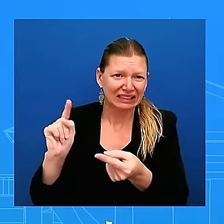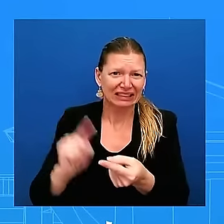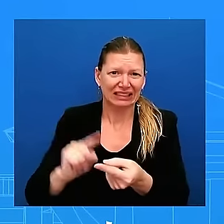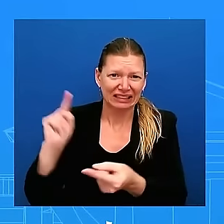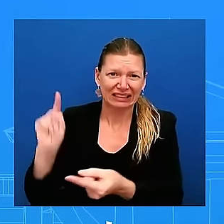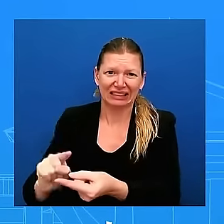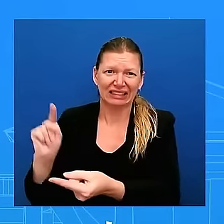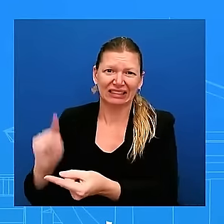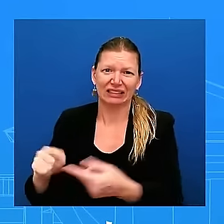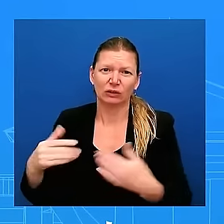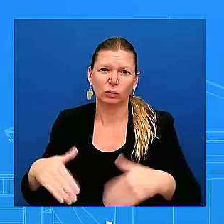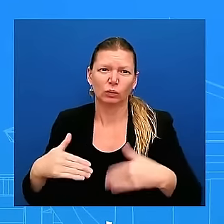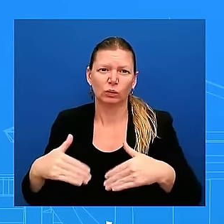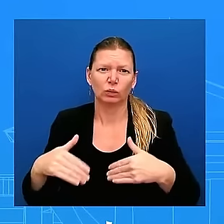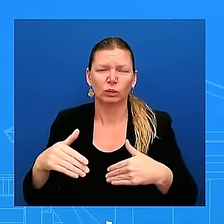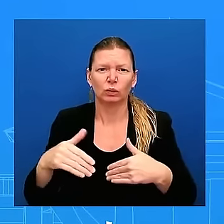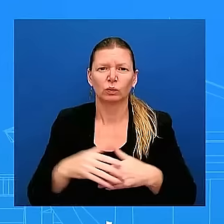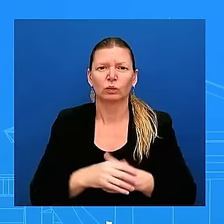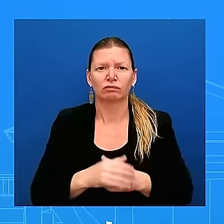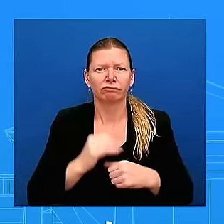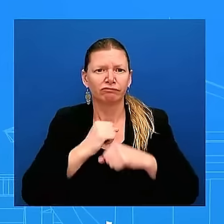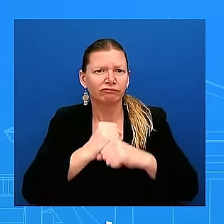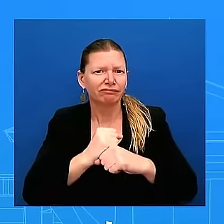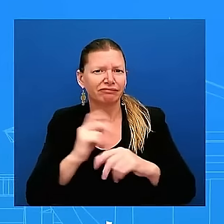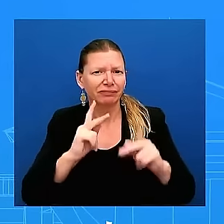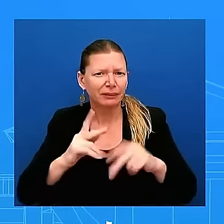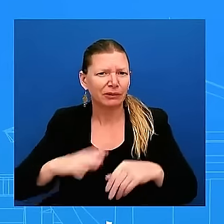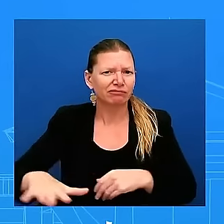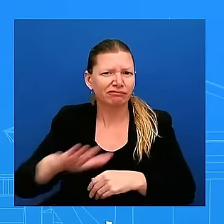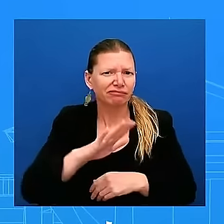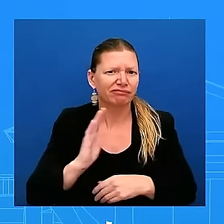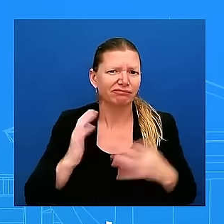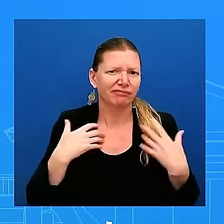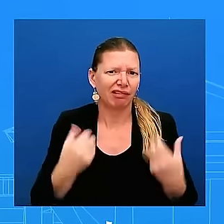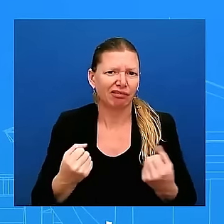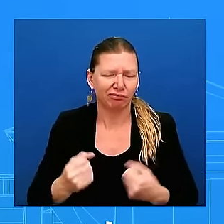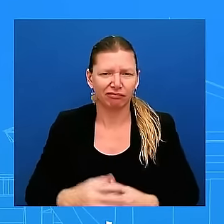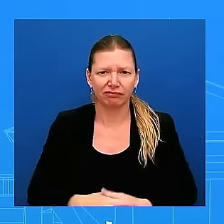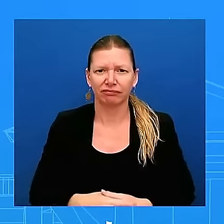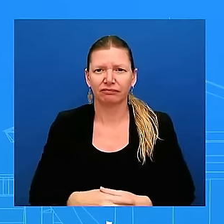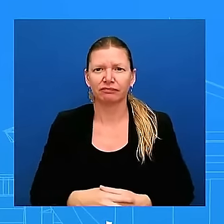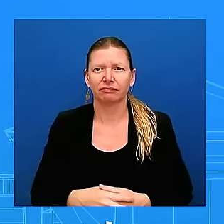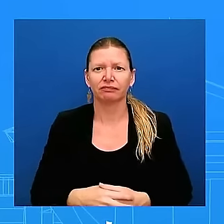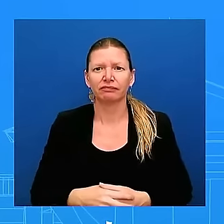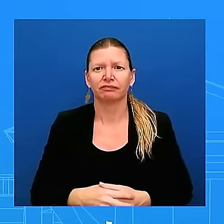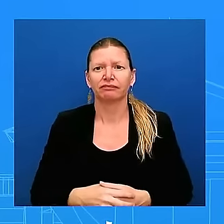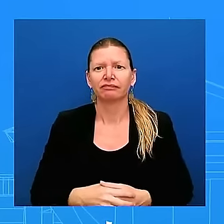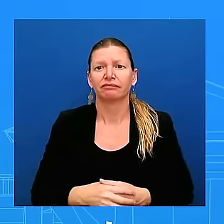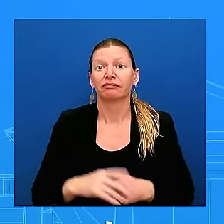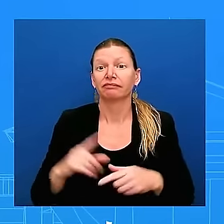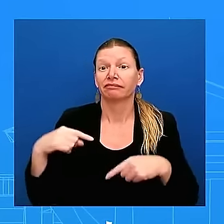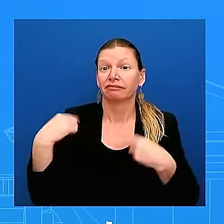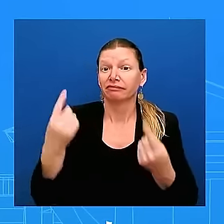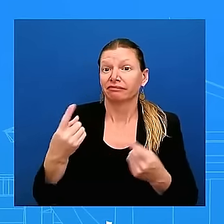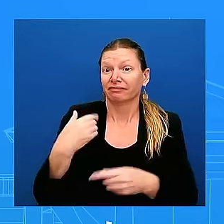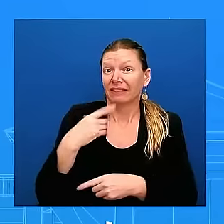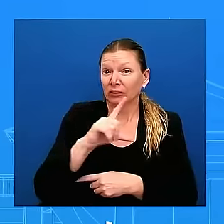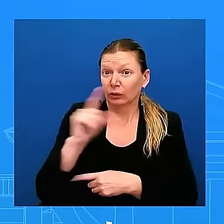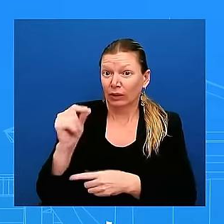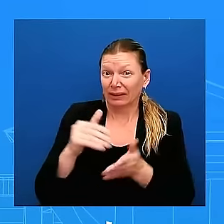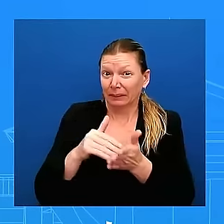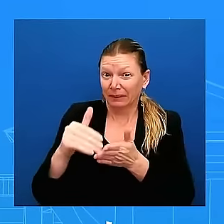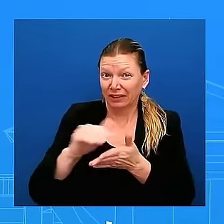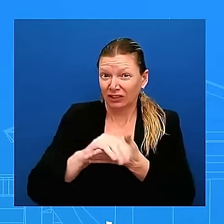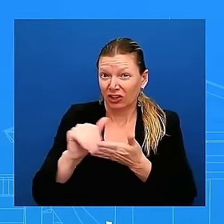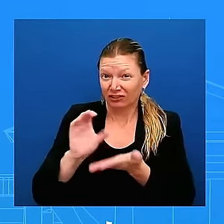over the past few months the United States has provided an additional 20 million dollars to support MPOX preparedness